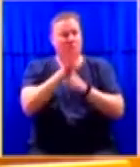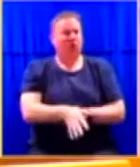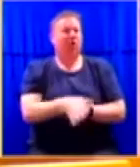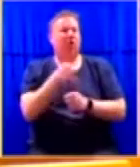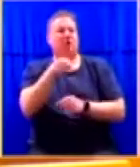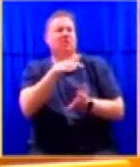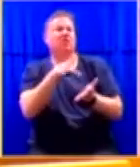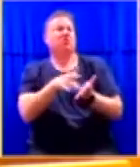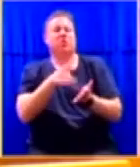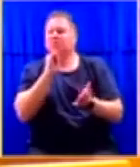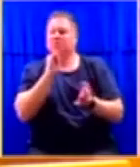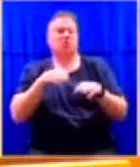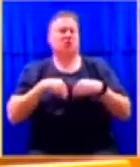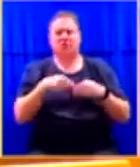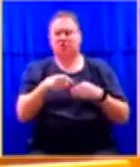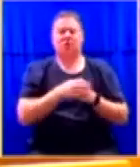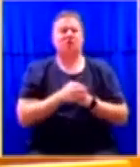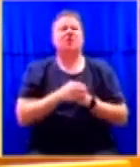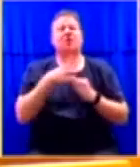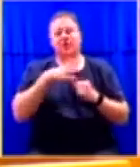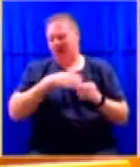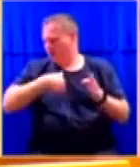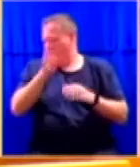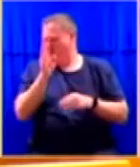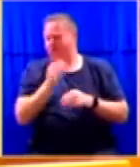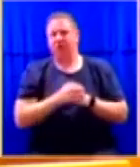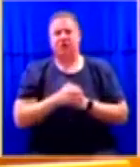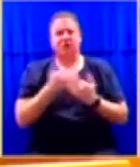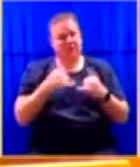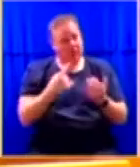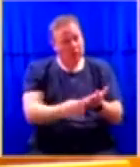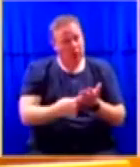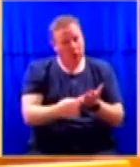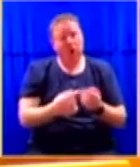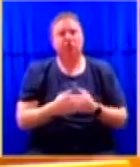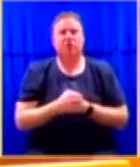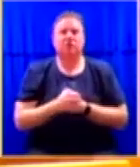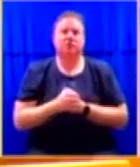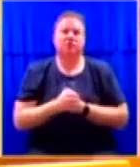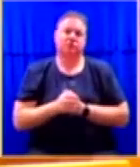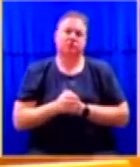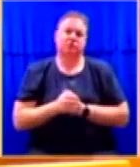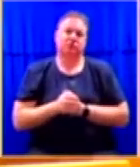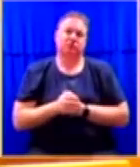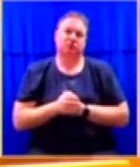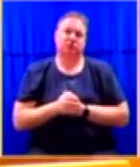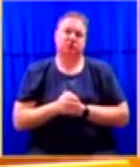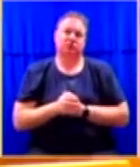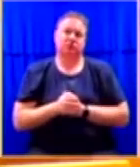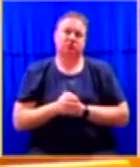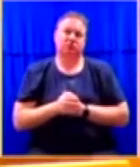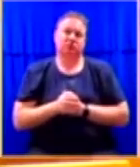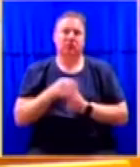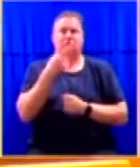agreed that we would, yes, reject that. And they were still negotiating. So when it comes to conditions that would be